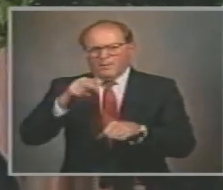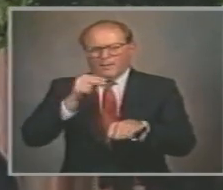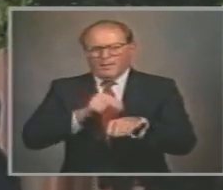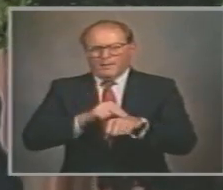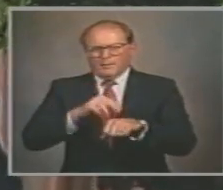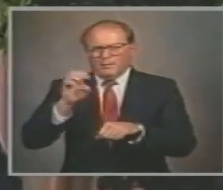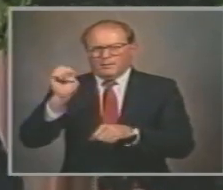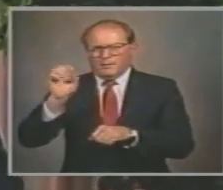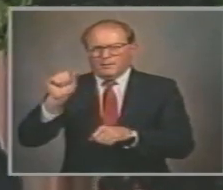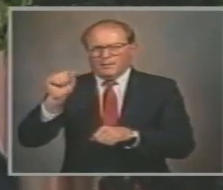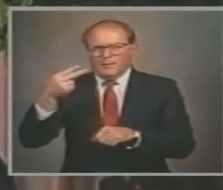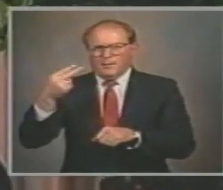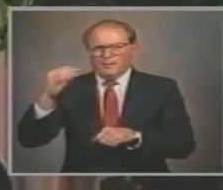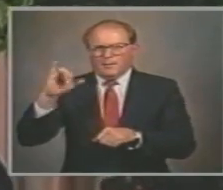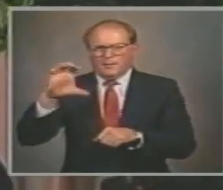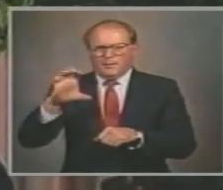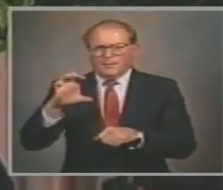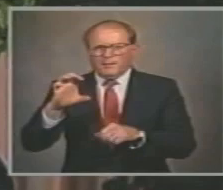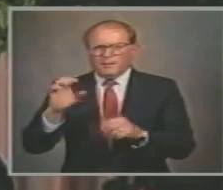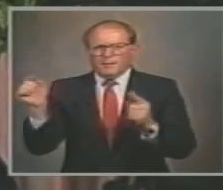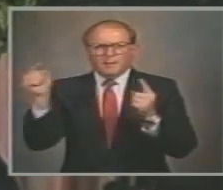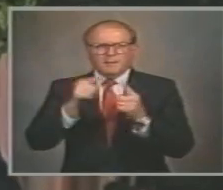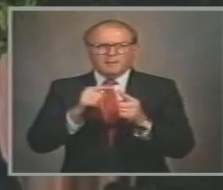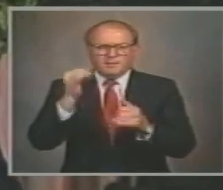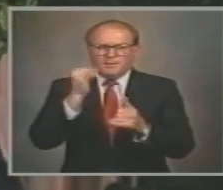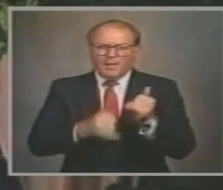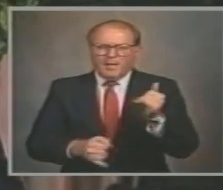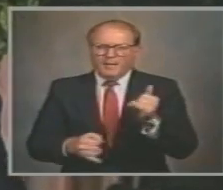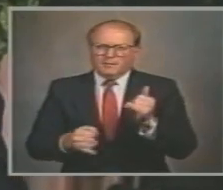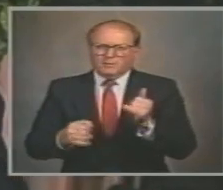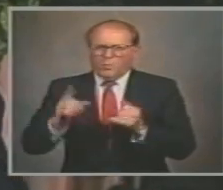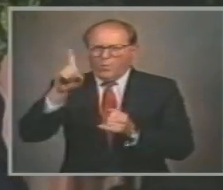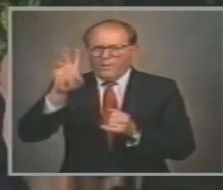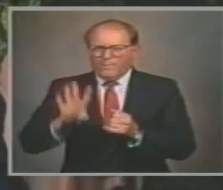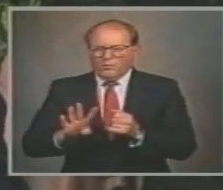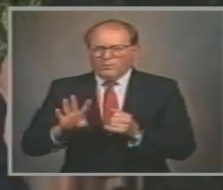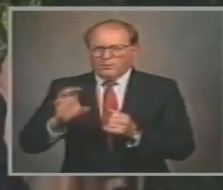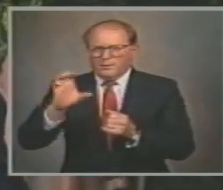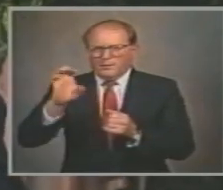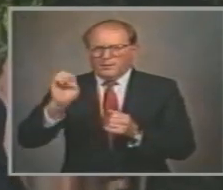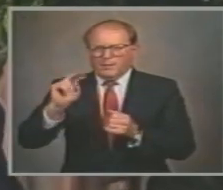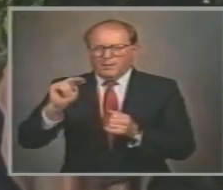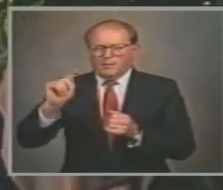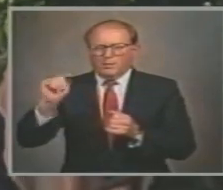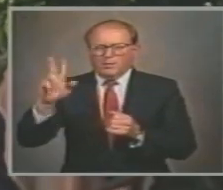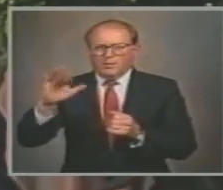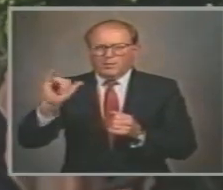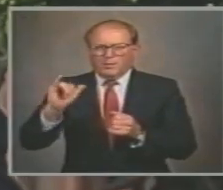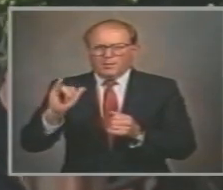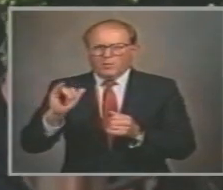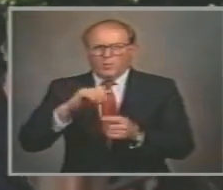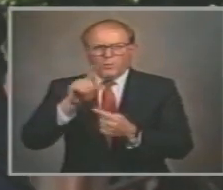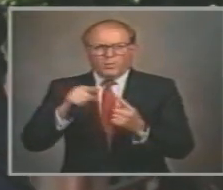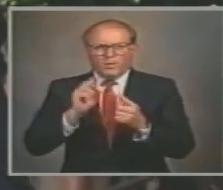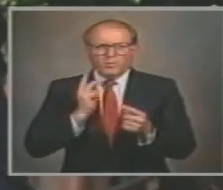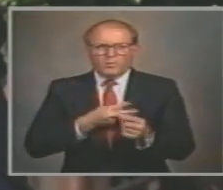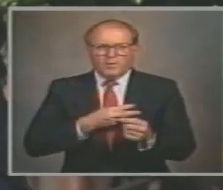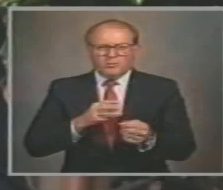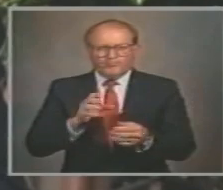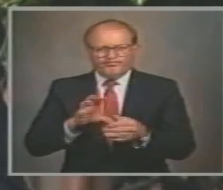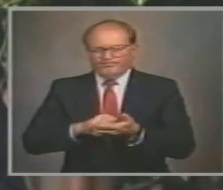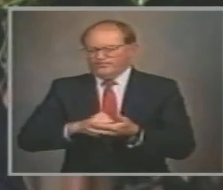Until only the past Quarter century or so When we abandon them